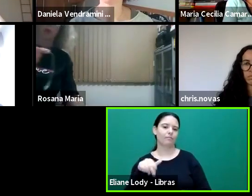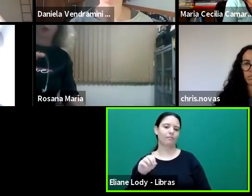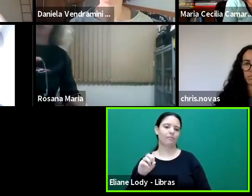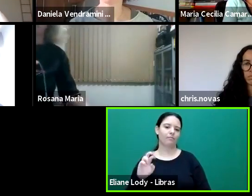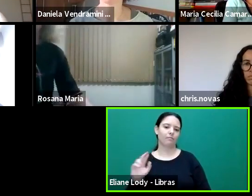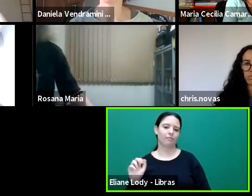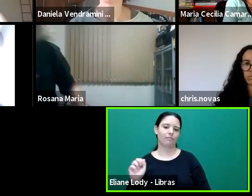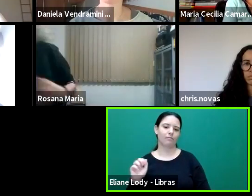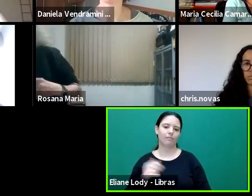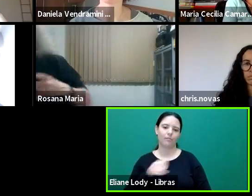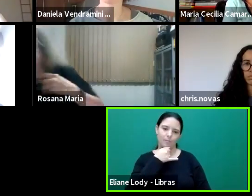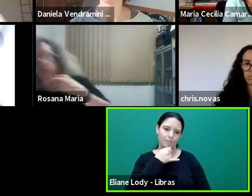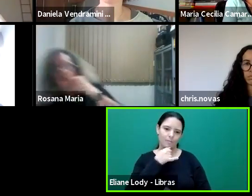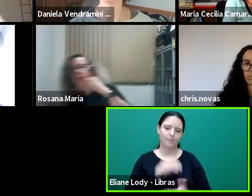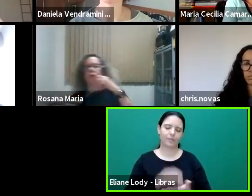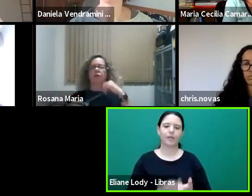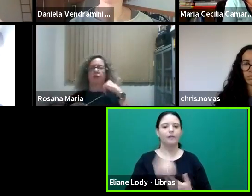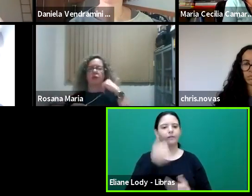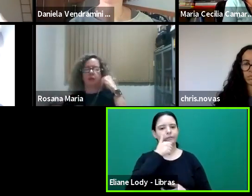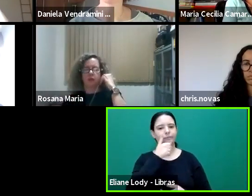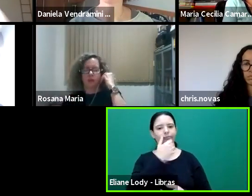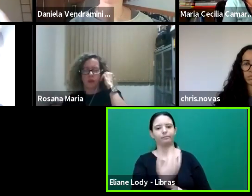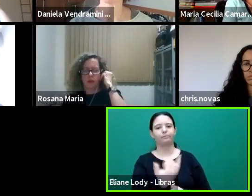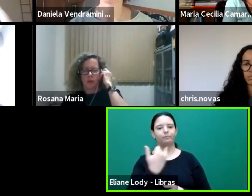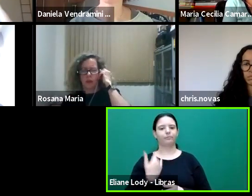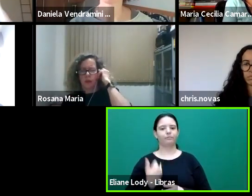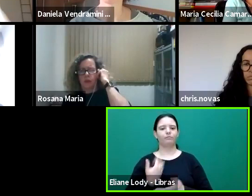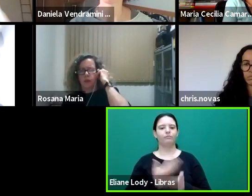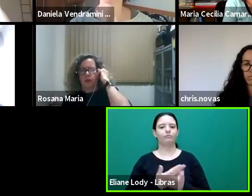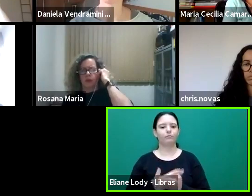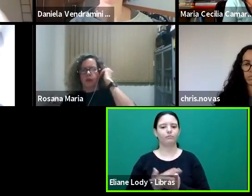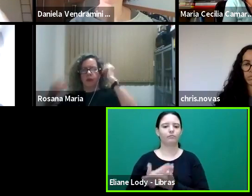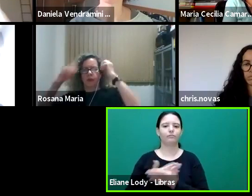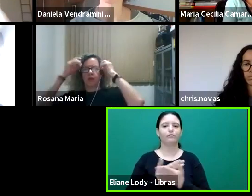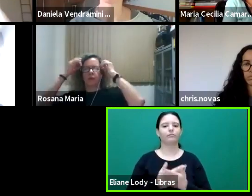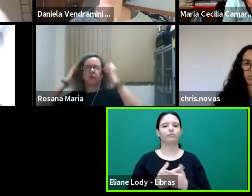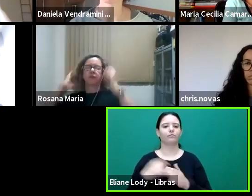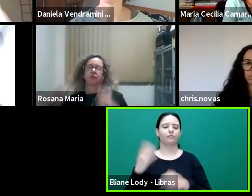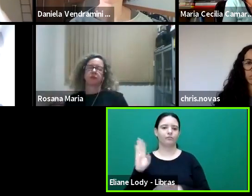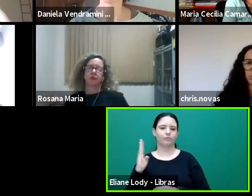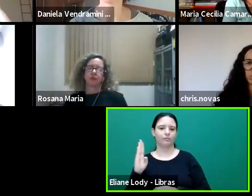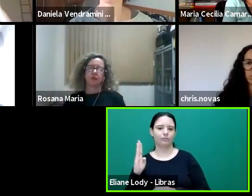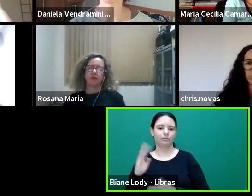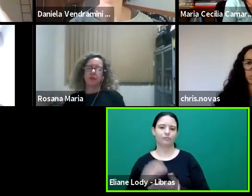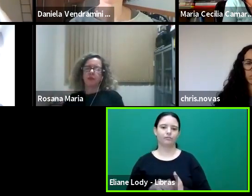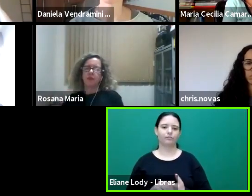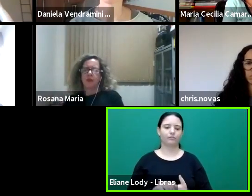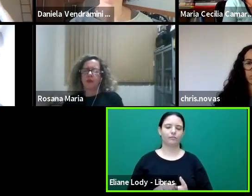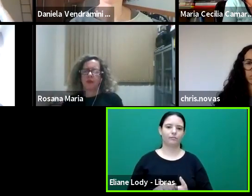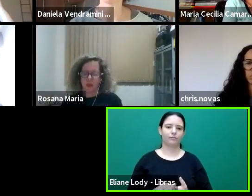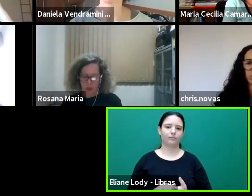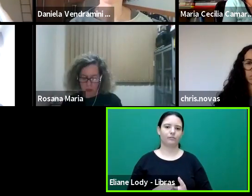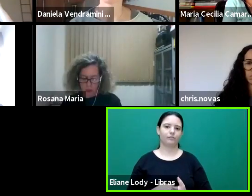biology classes K through 12 or her science classes with almost none of the things that were important to her.